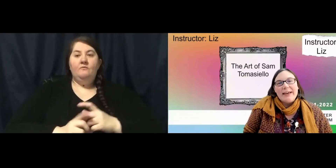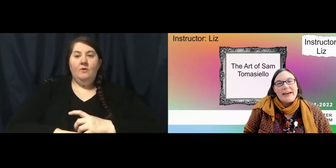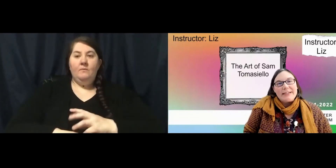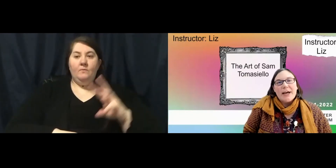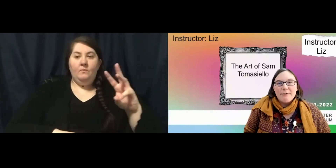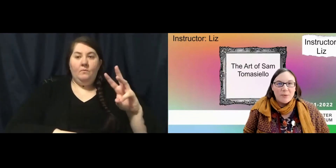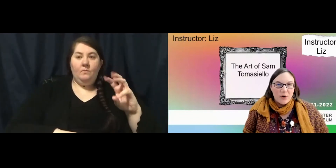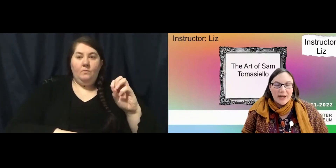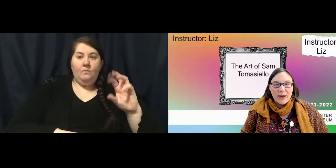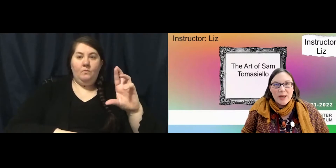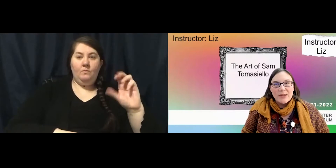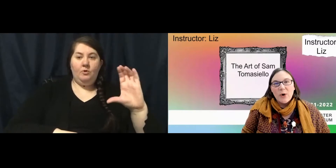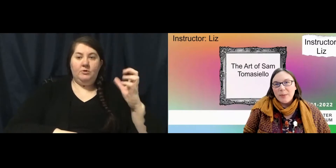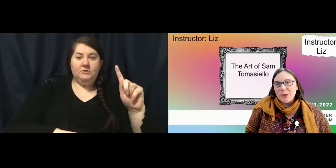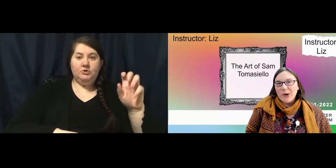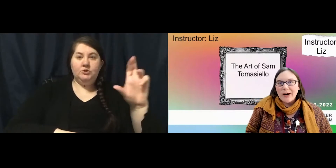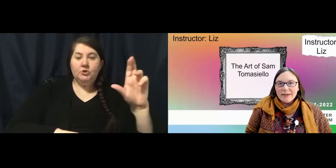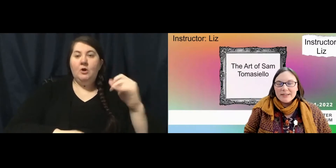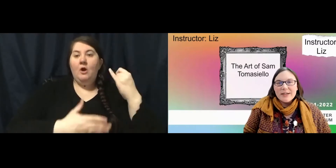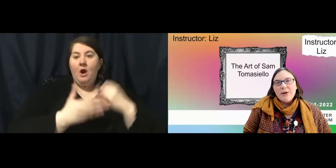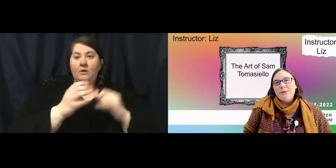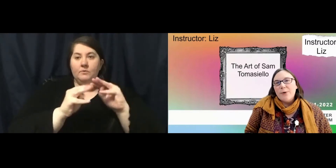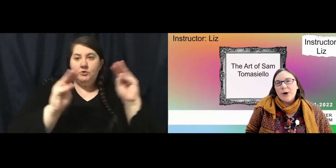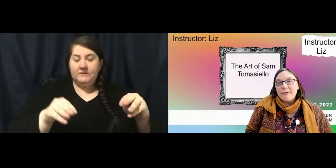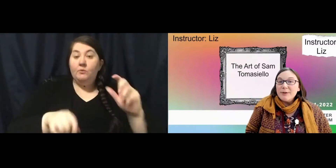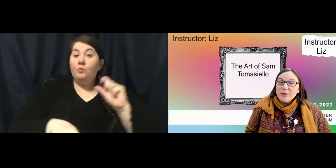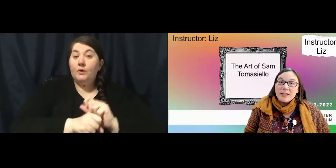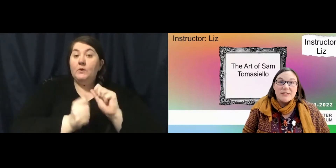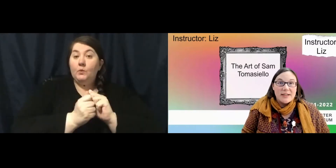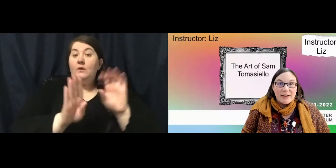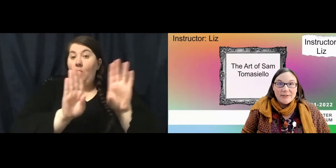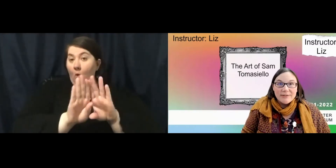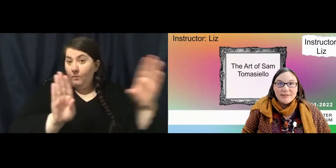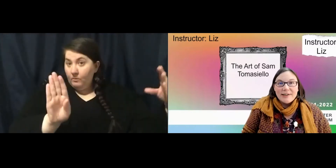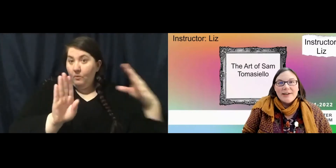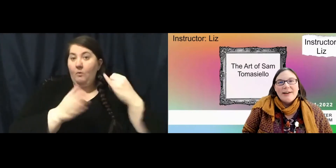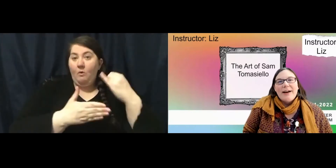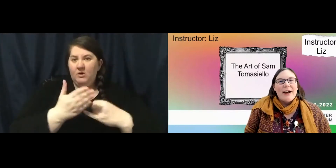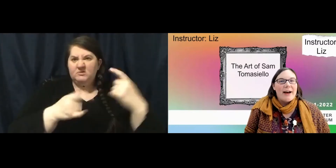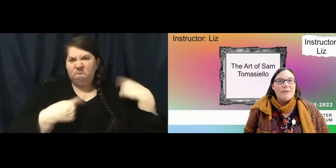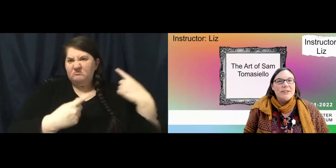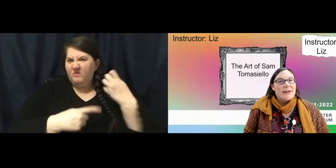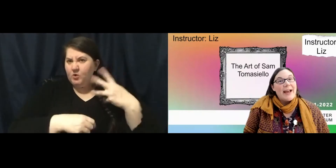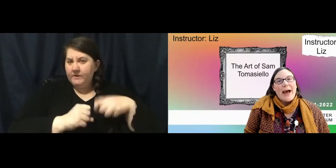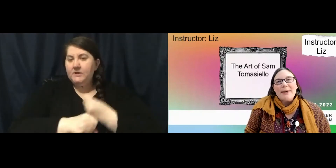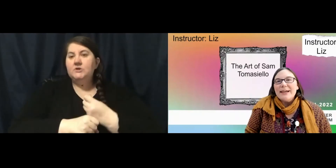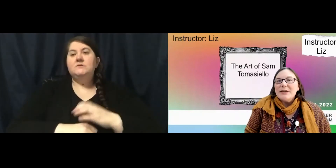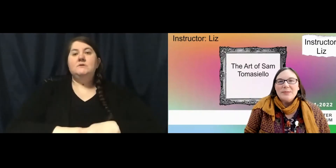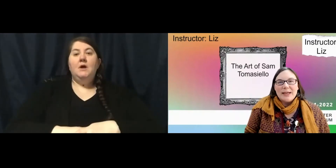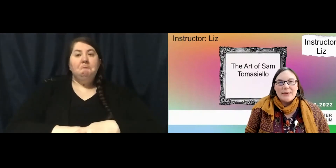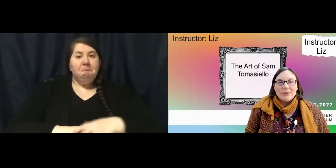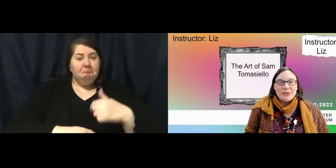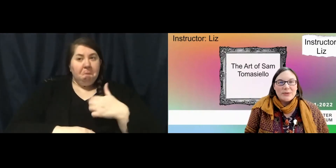and I've been working with Open Door Arts for a few years now. I was very happy